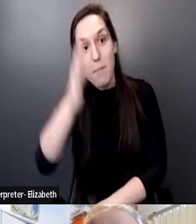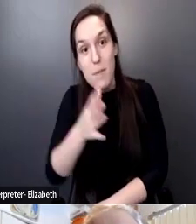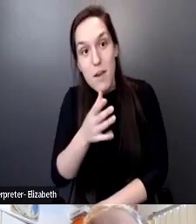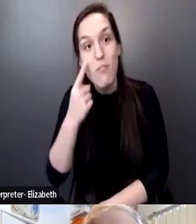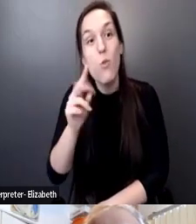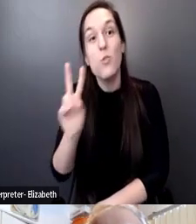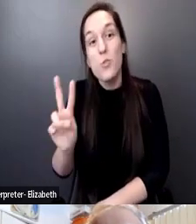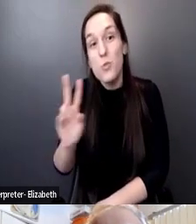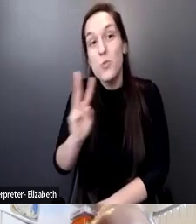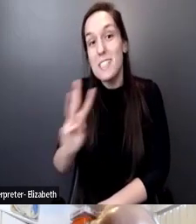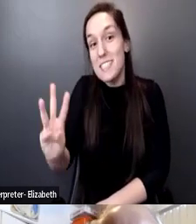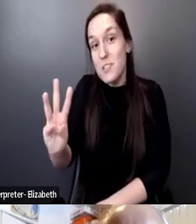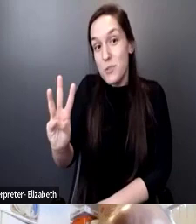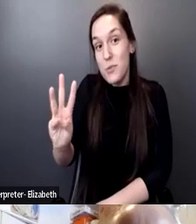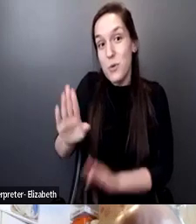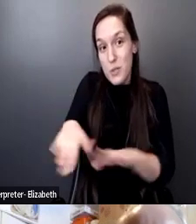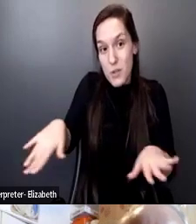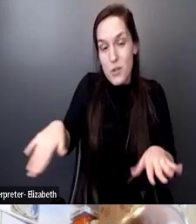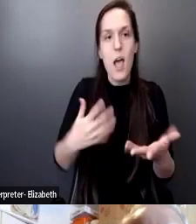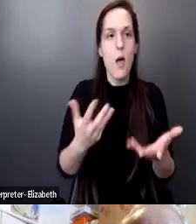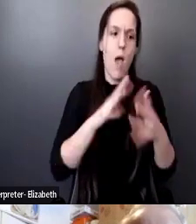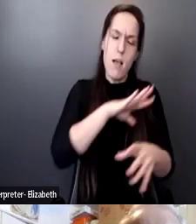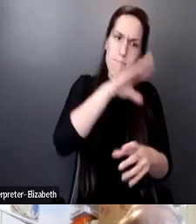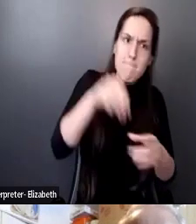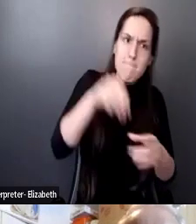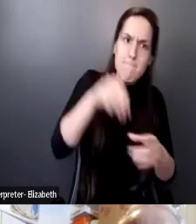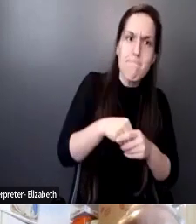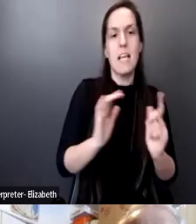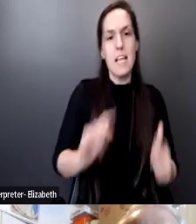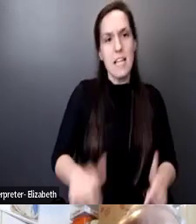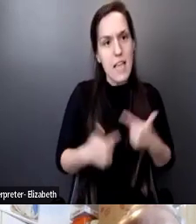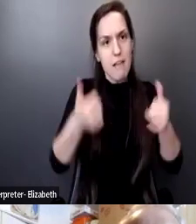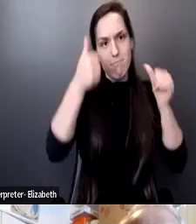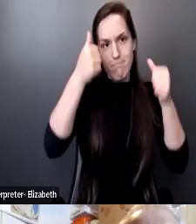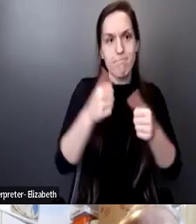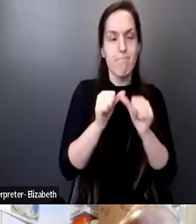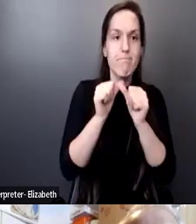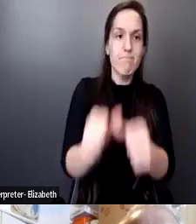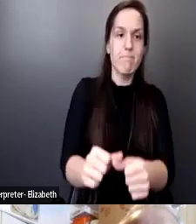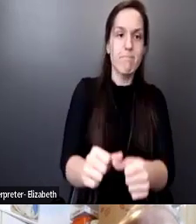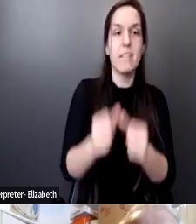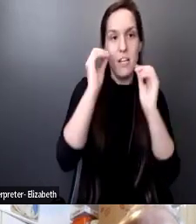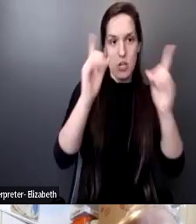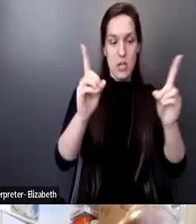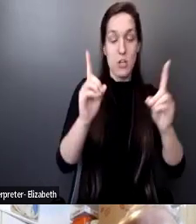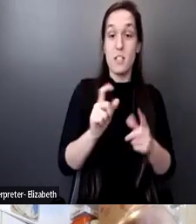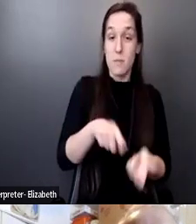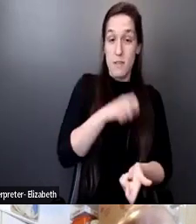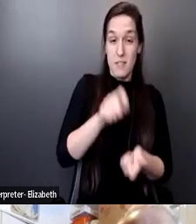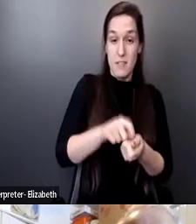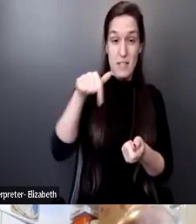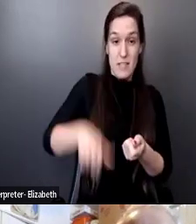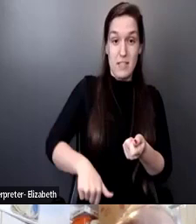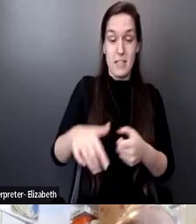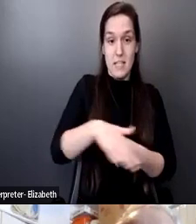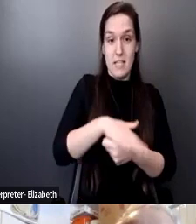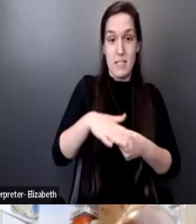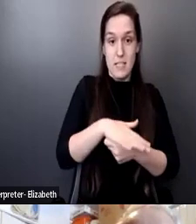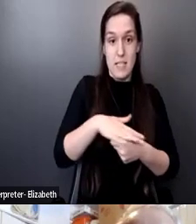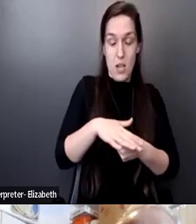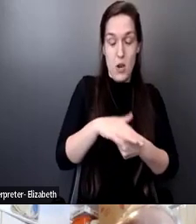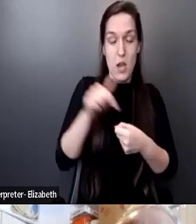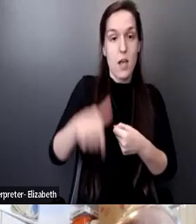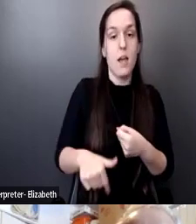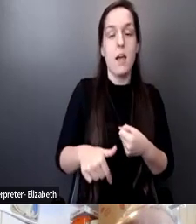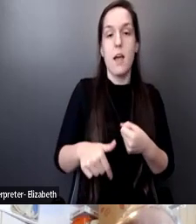be learning. I want to have that investment in lifelong education. And what I've learned in the last couple of years specific to this area is how much I don't help.